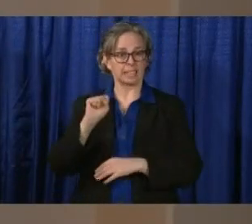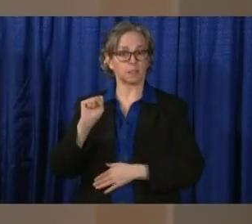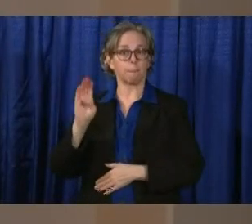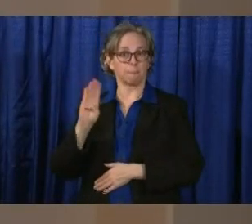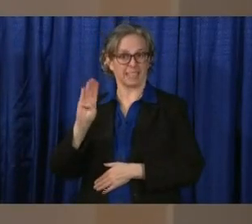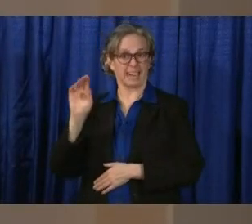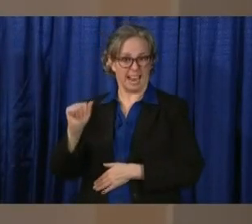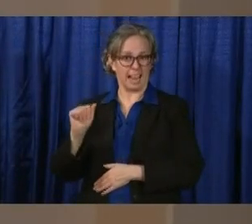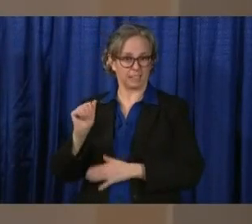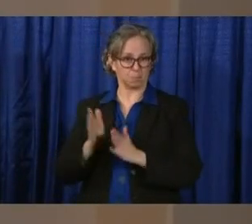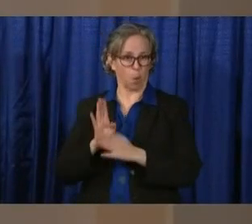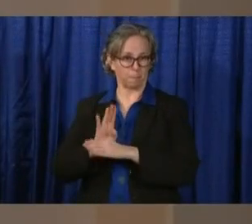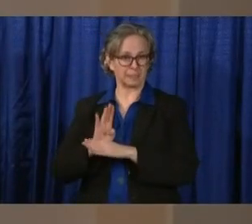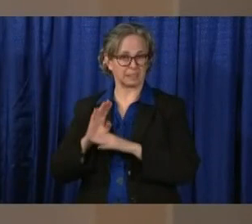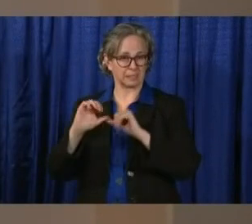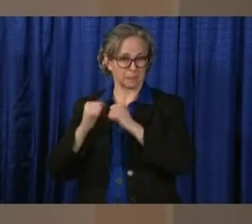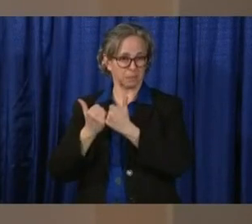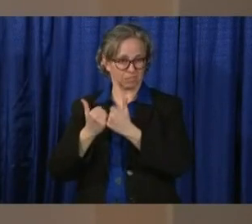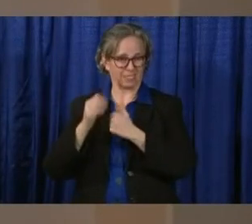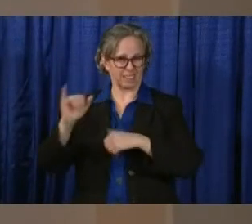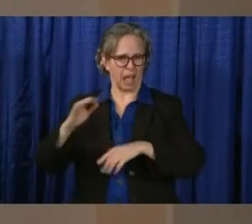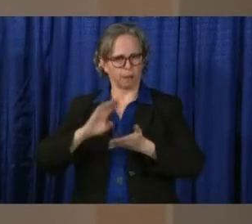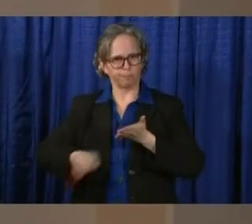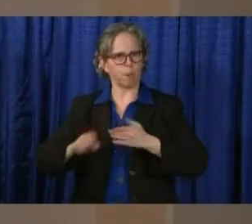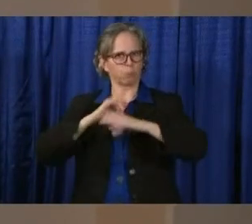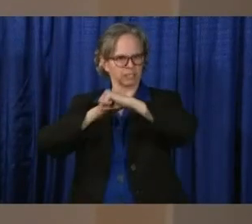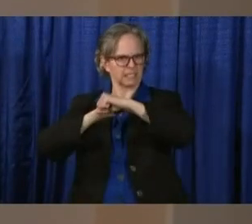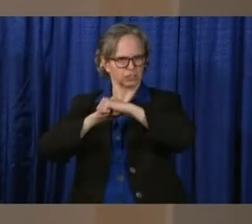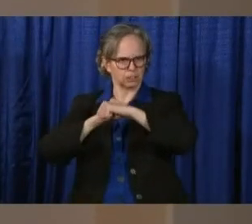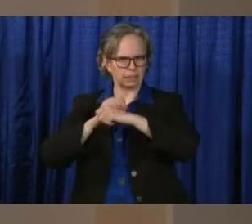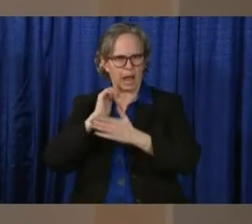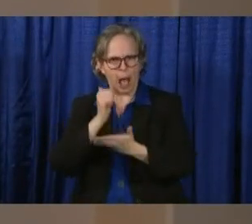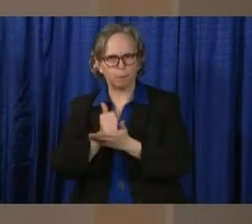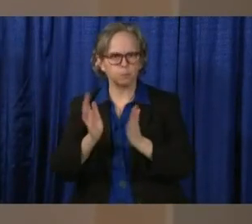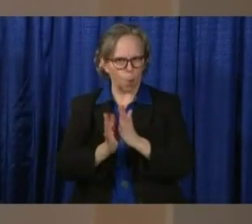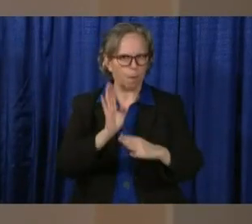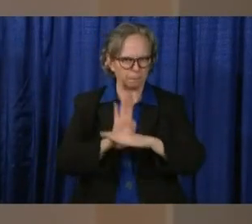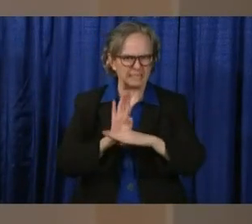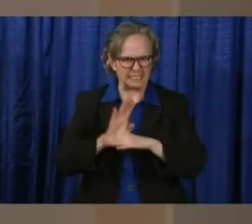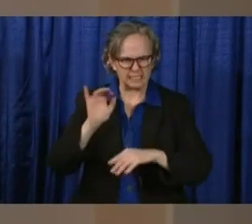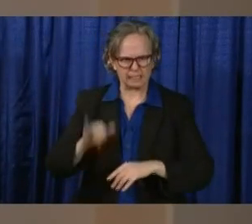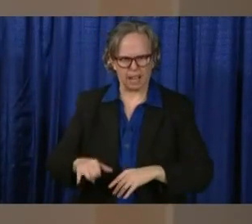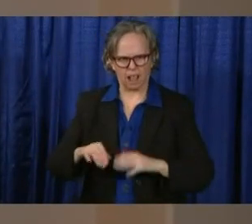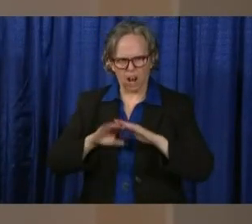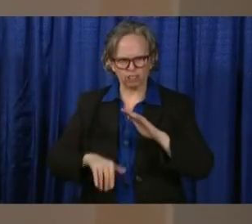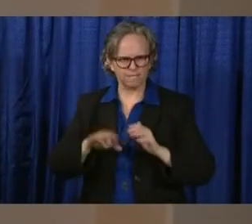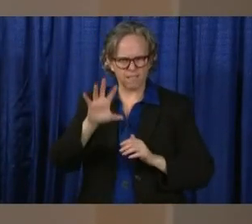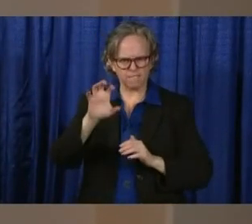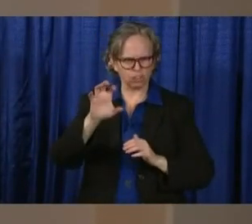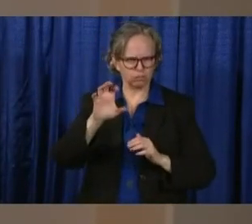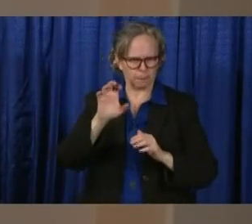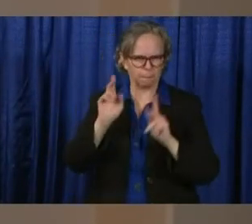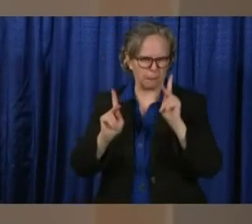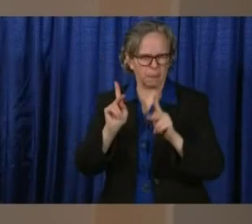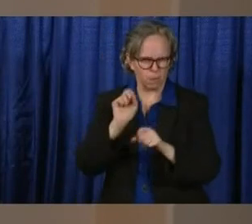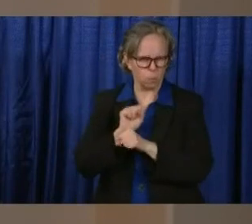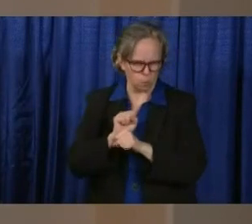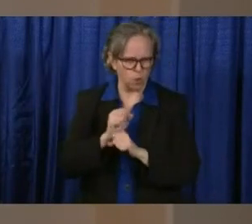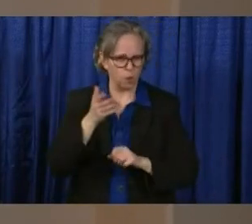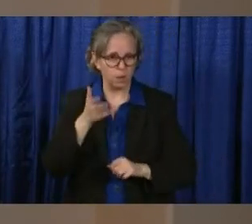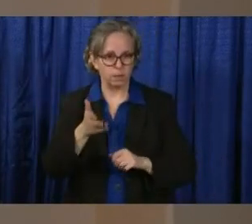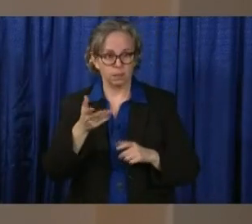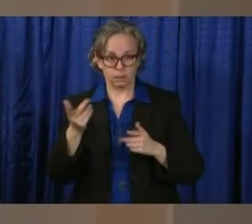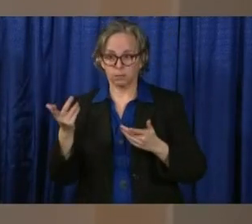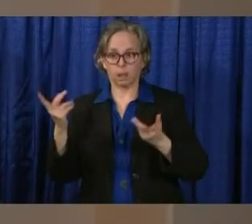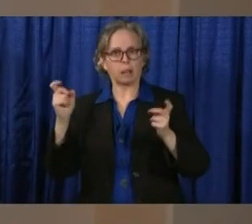This is to help small businesses under 500 people get access to loans, and many of these loans, much of the loan can be